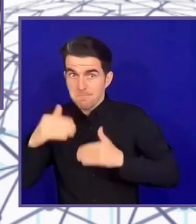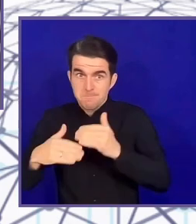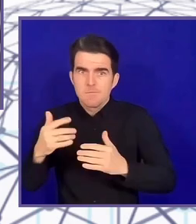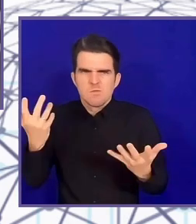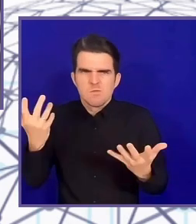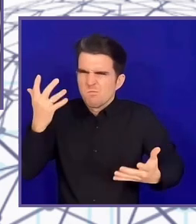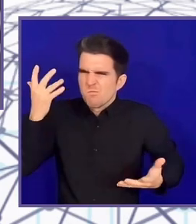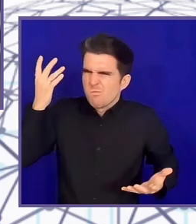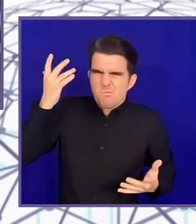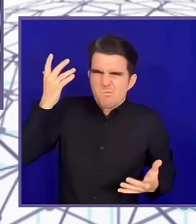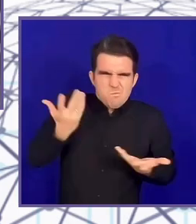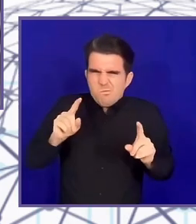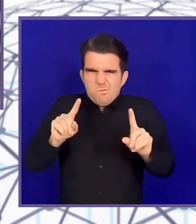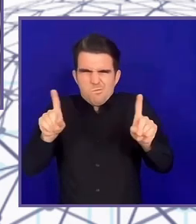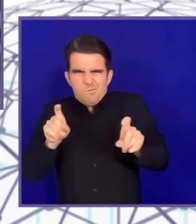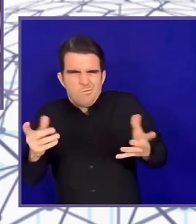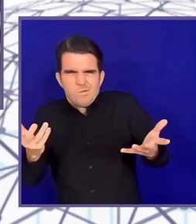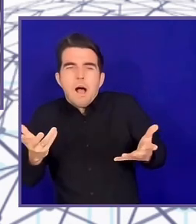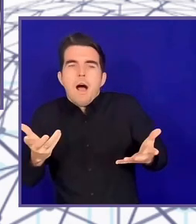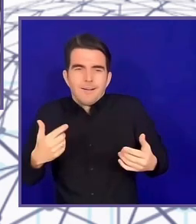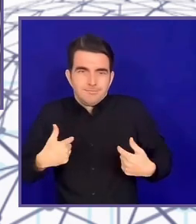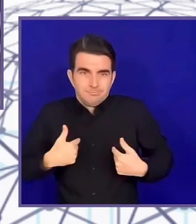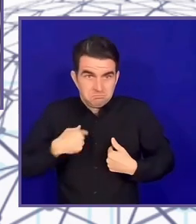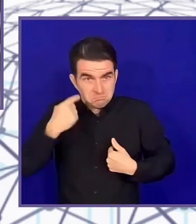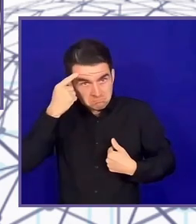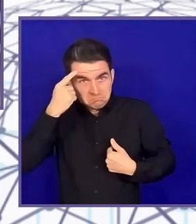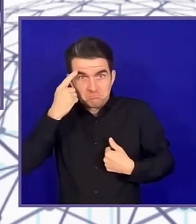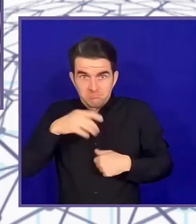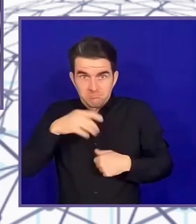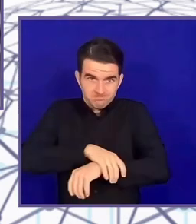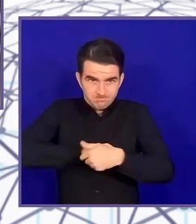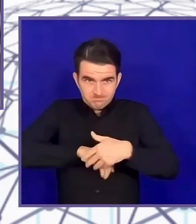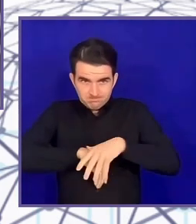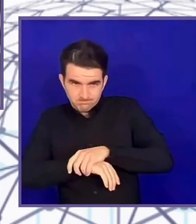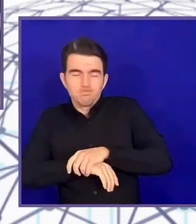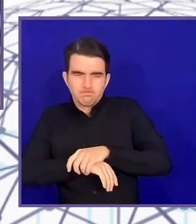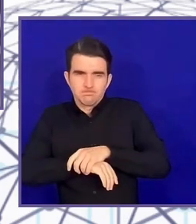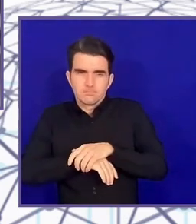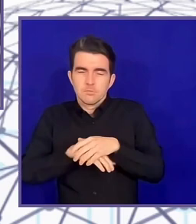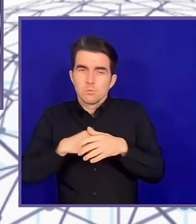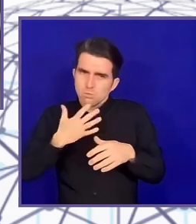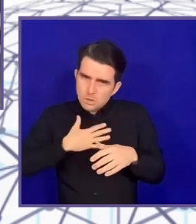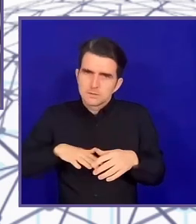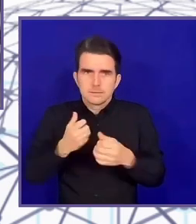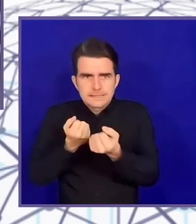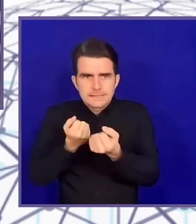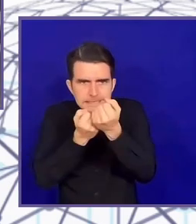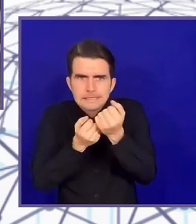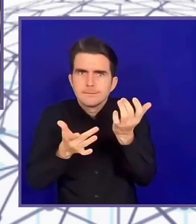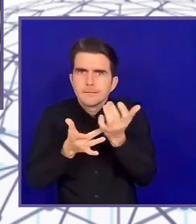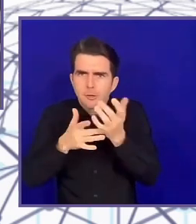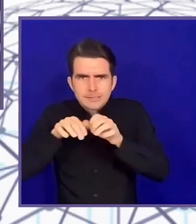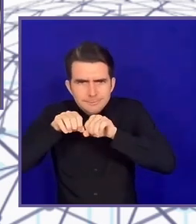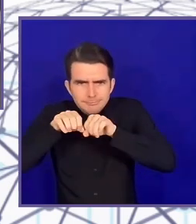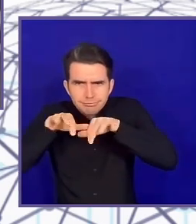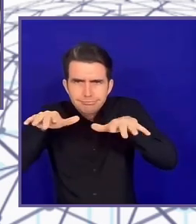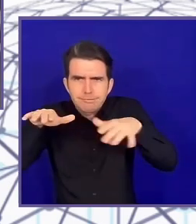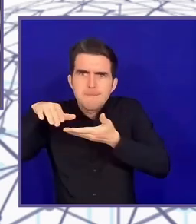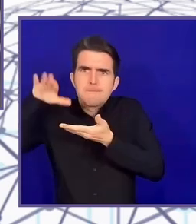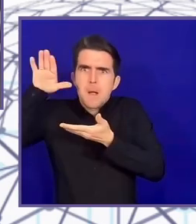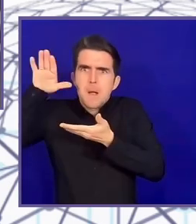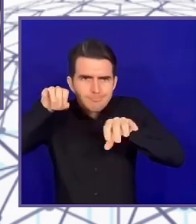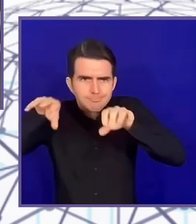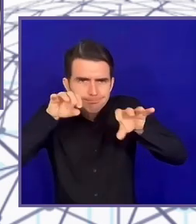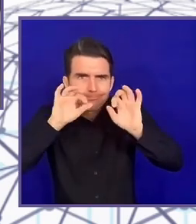see what works and doing it in Africa, where it's really hard to get things to market anyway because you've got more challenges.